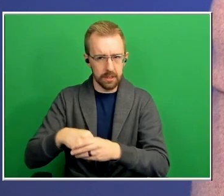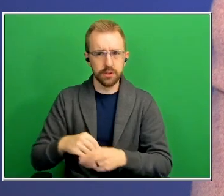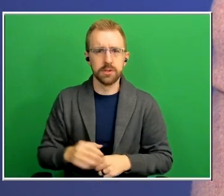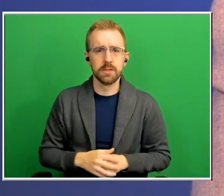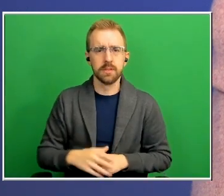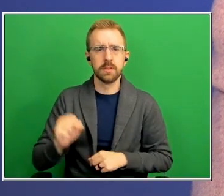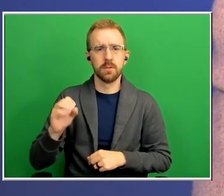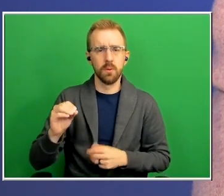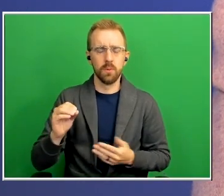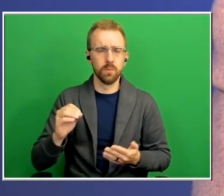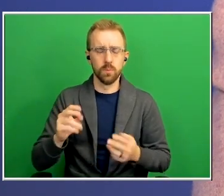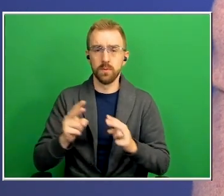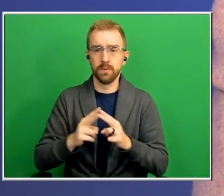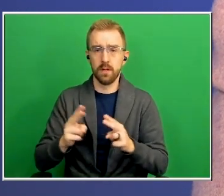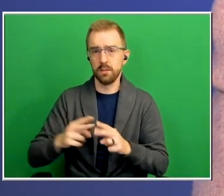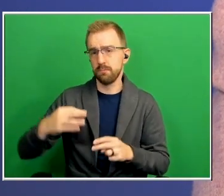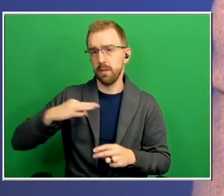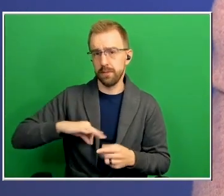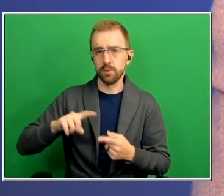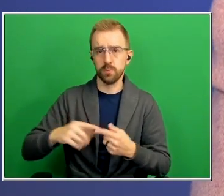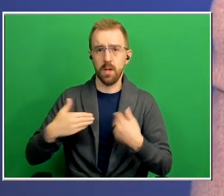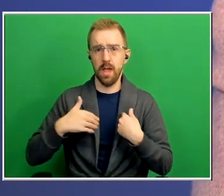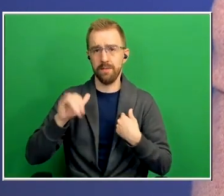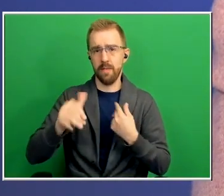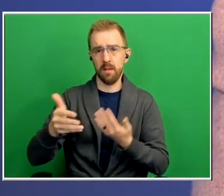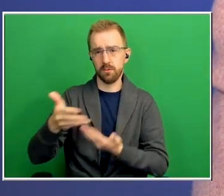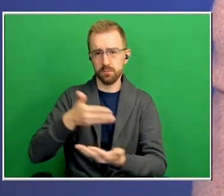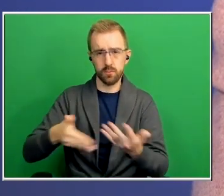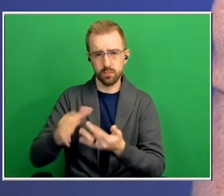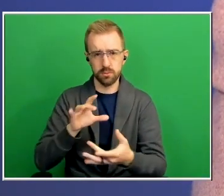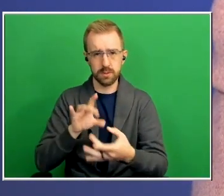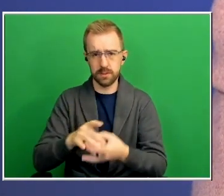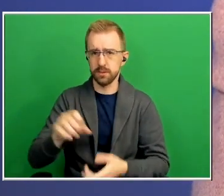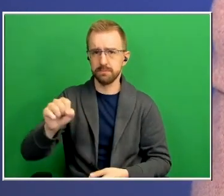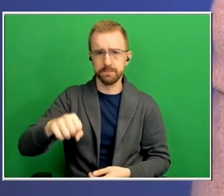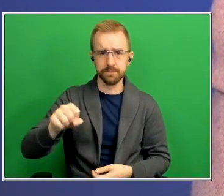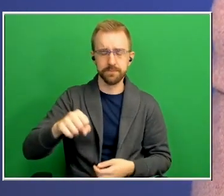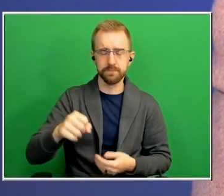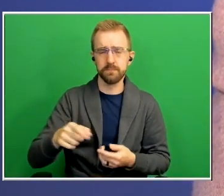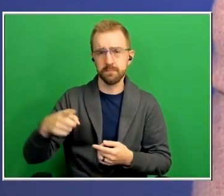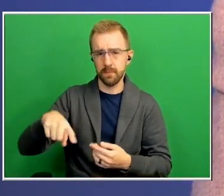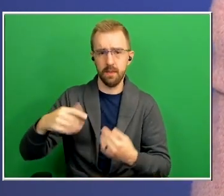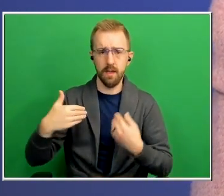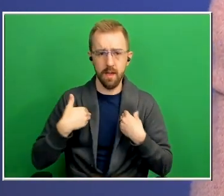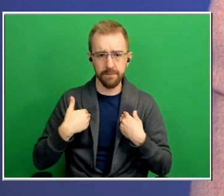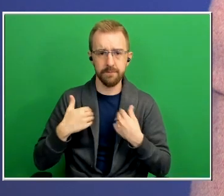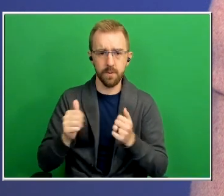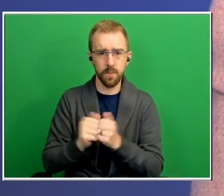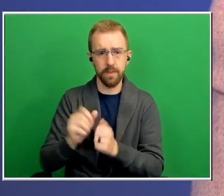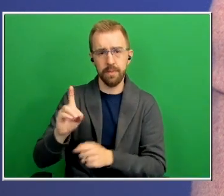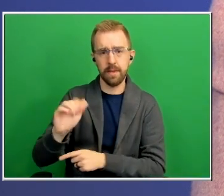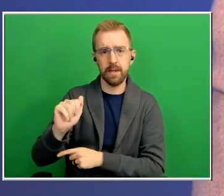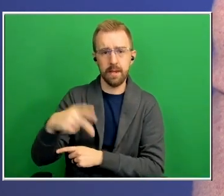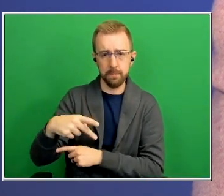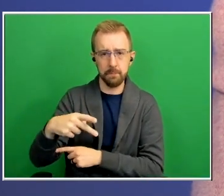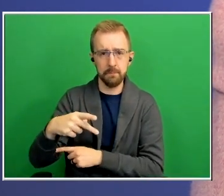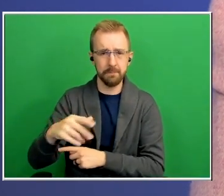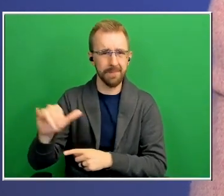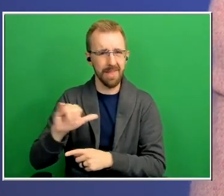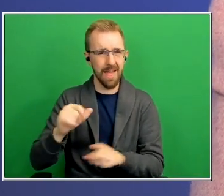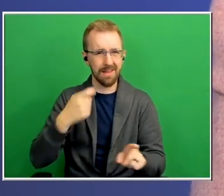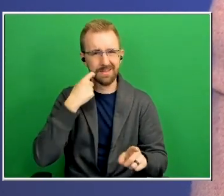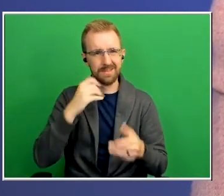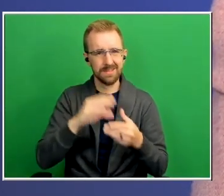very beneficial to have that social connection uh that they have with dap which as joey said or as